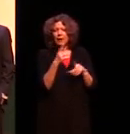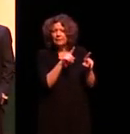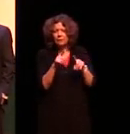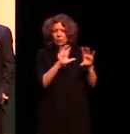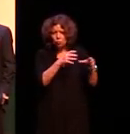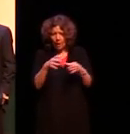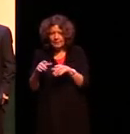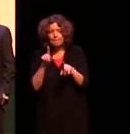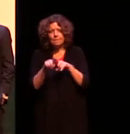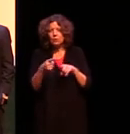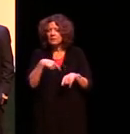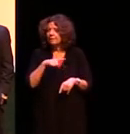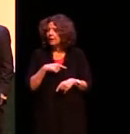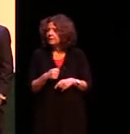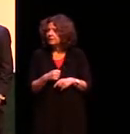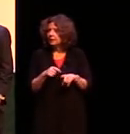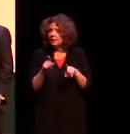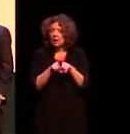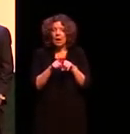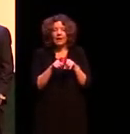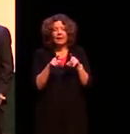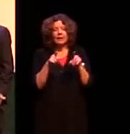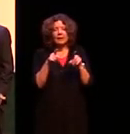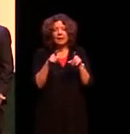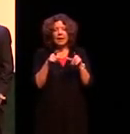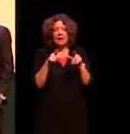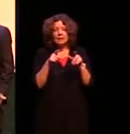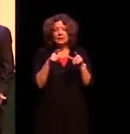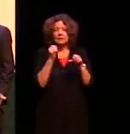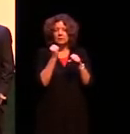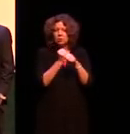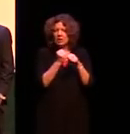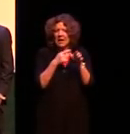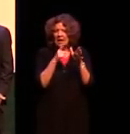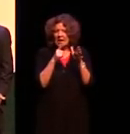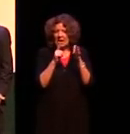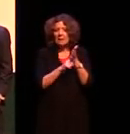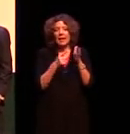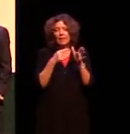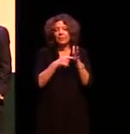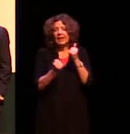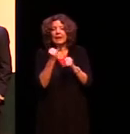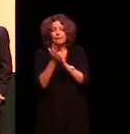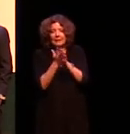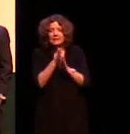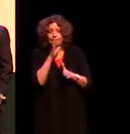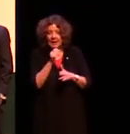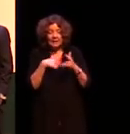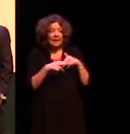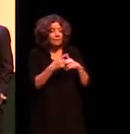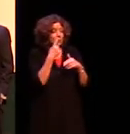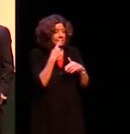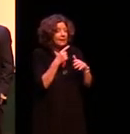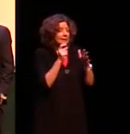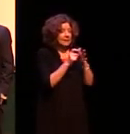most of us got gal at the end gal means man and when you see g double a